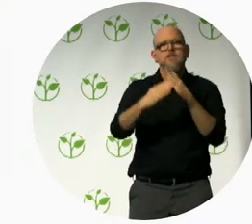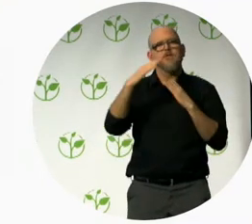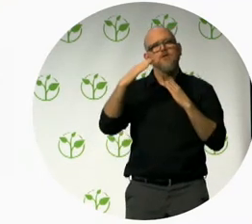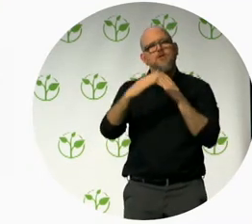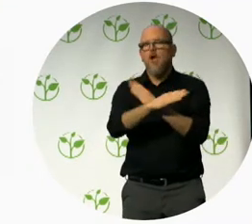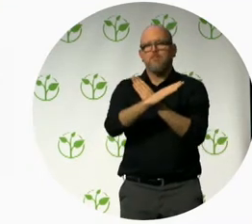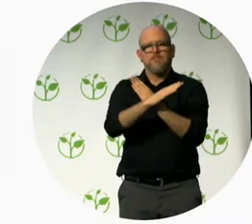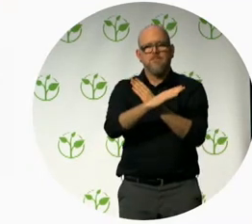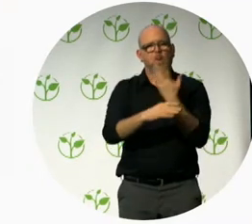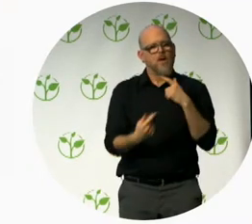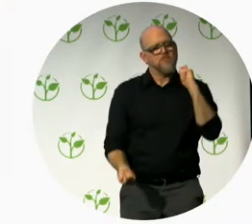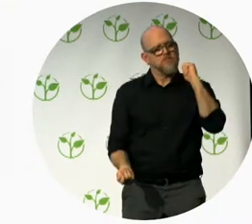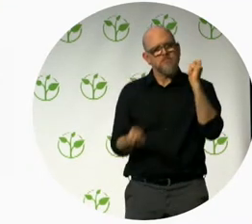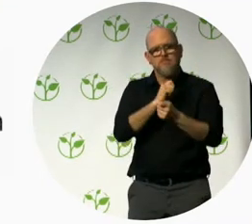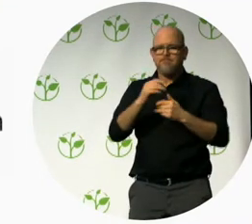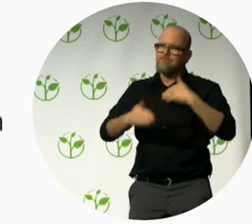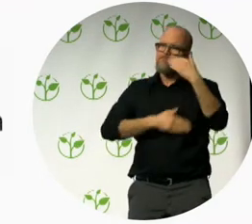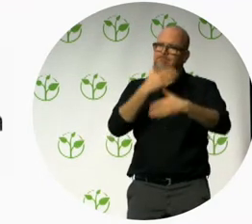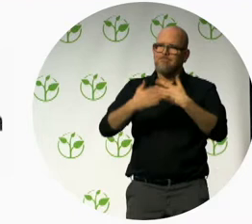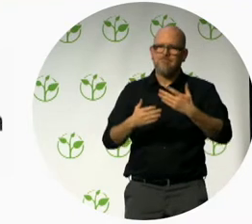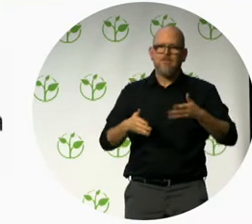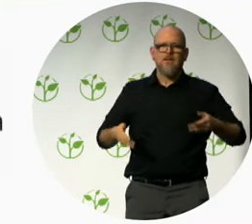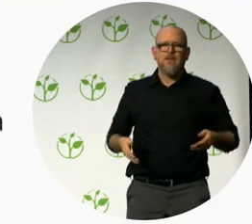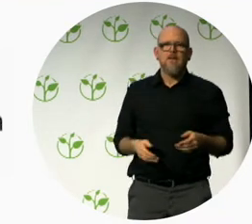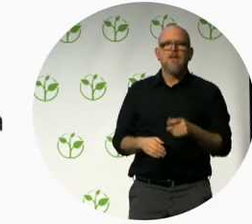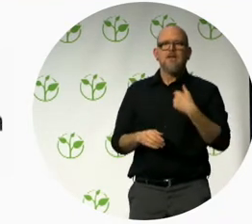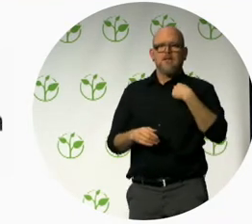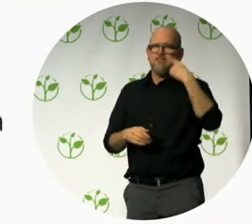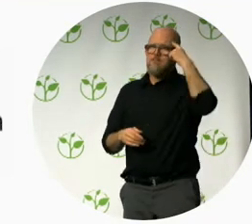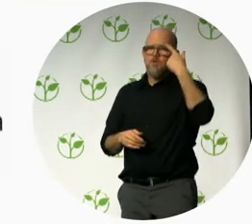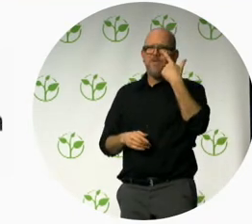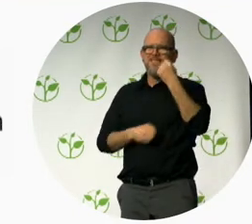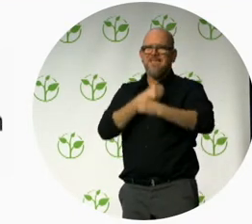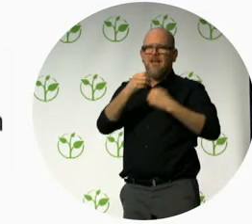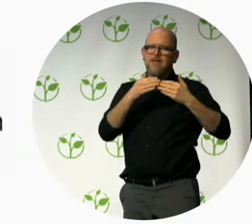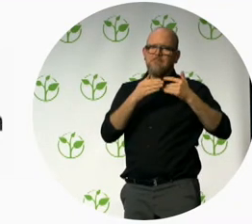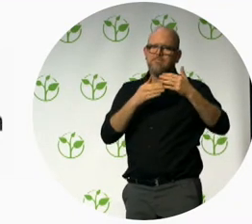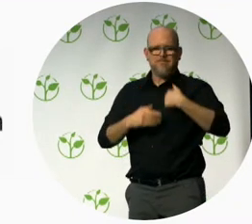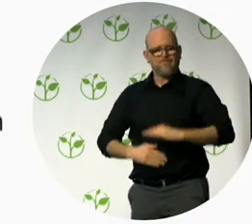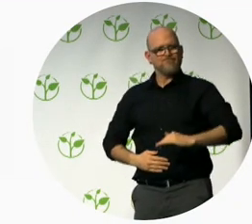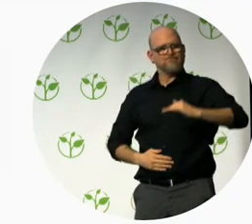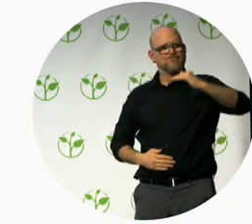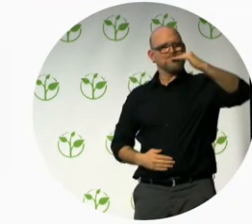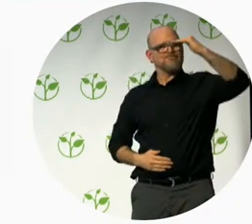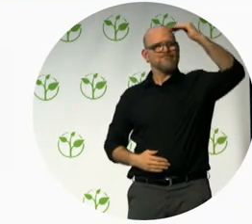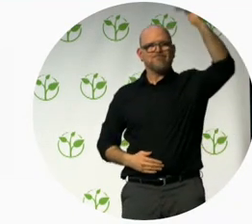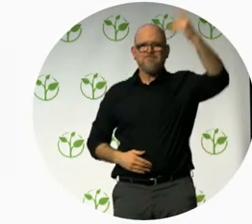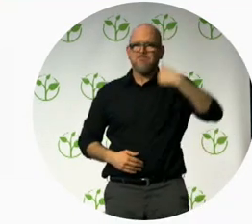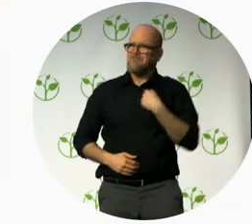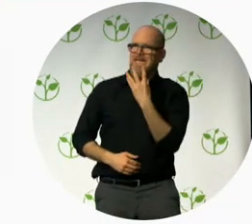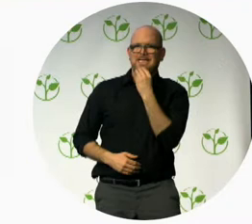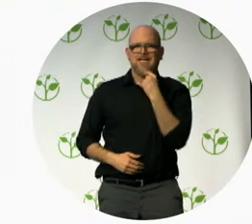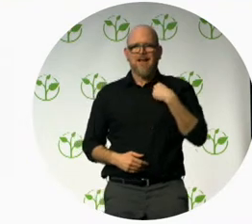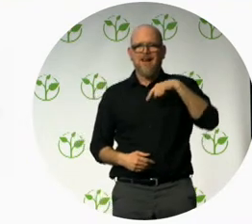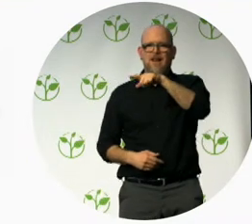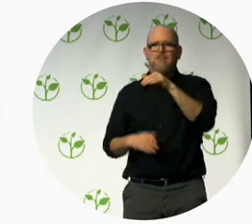At the age of 20, I became an Israeli helicopter pilot. A few years later,